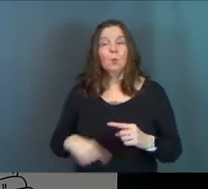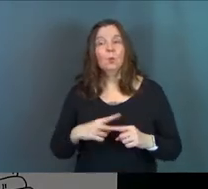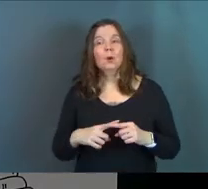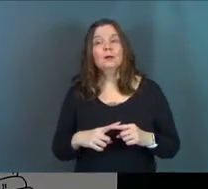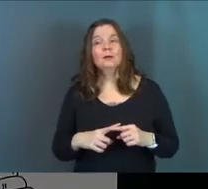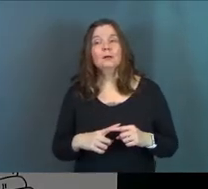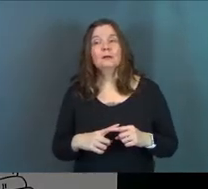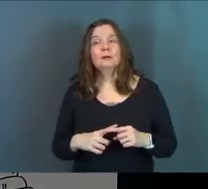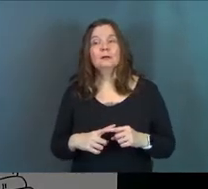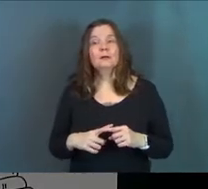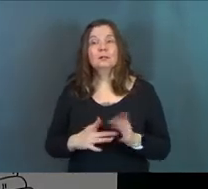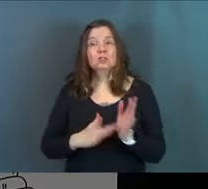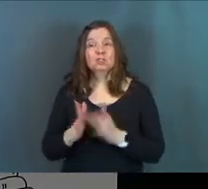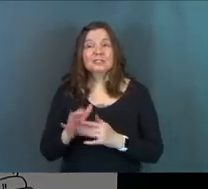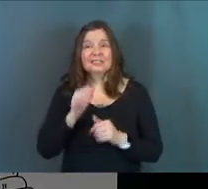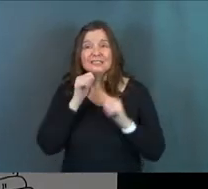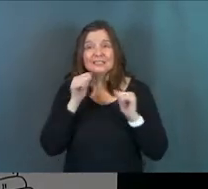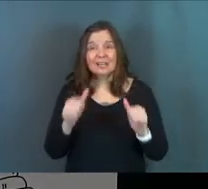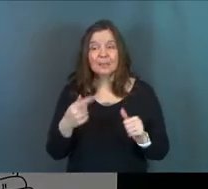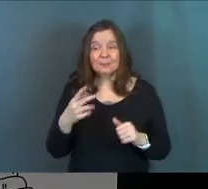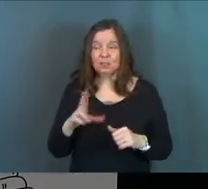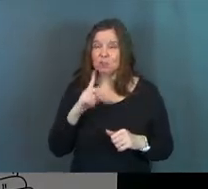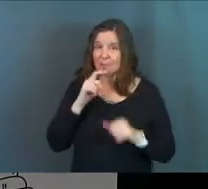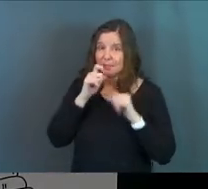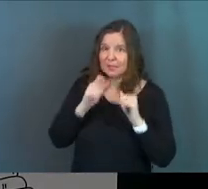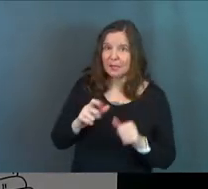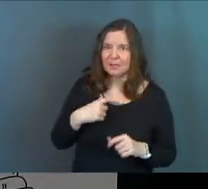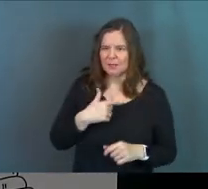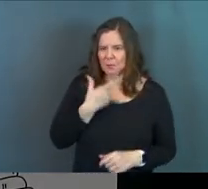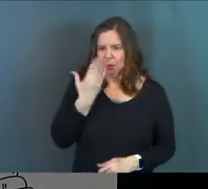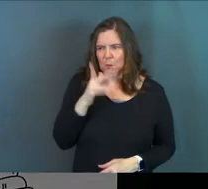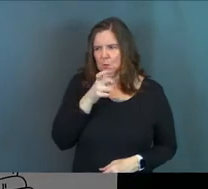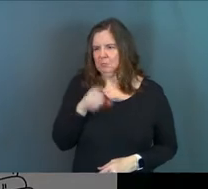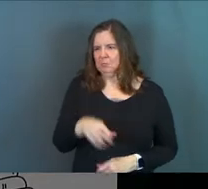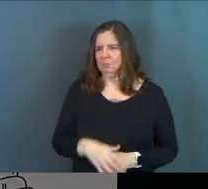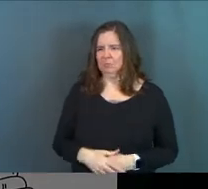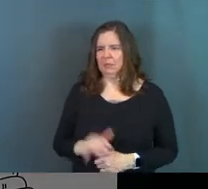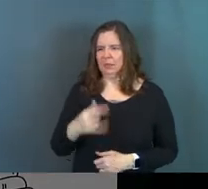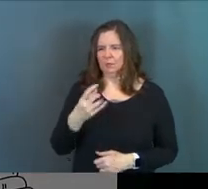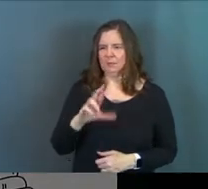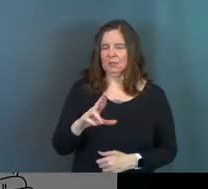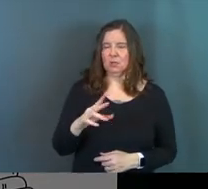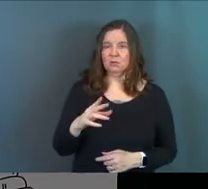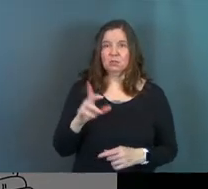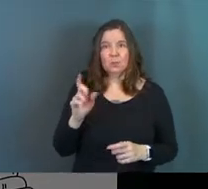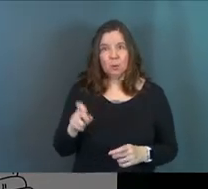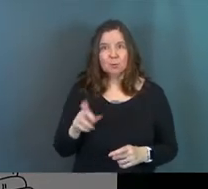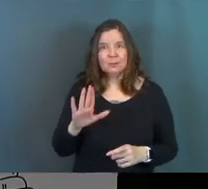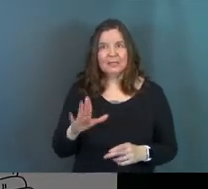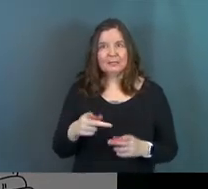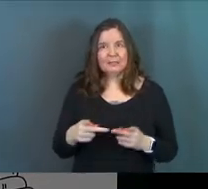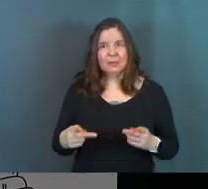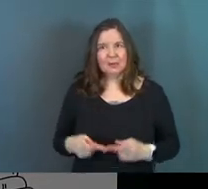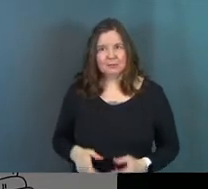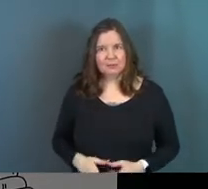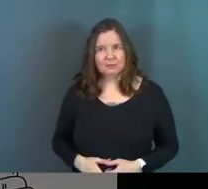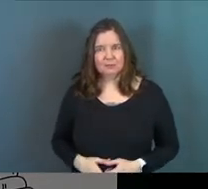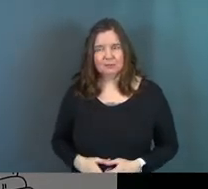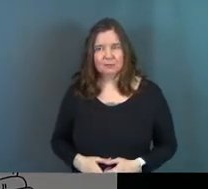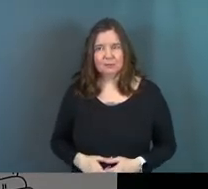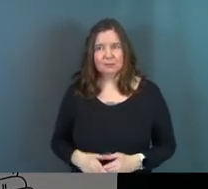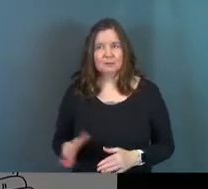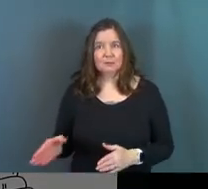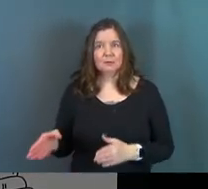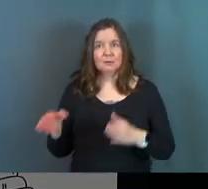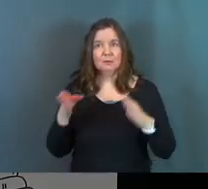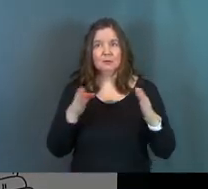Jesus is denied, Peter should have been denied. People should have said, we don't know him. That was Peter's spot to sit. When he's